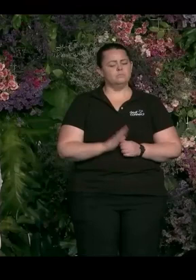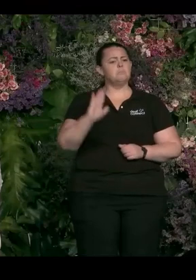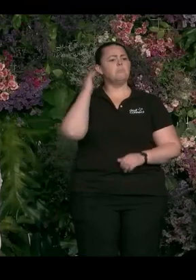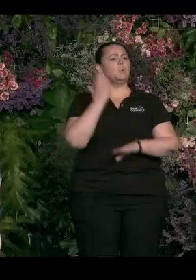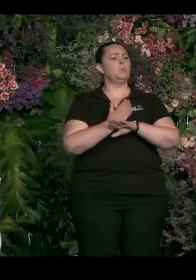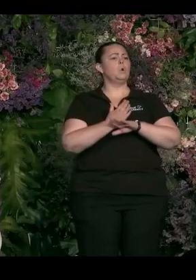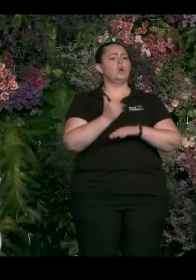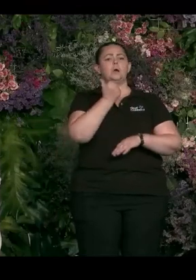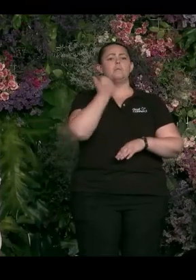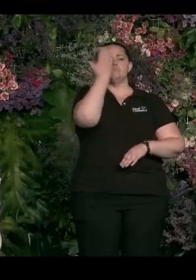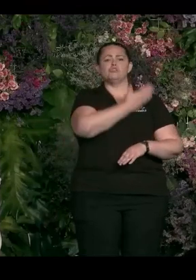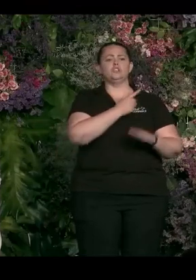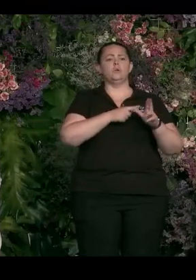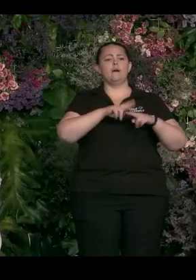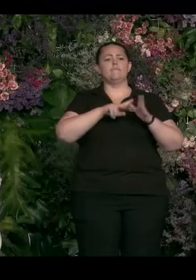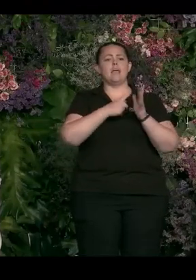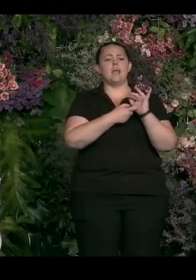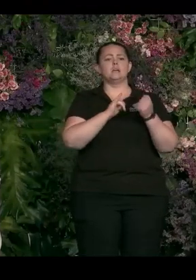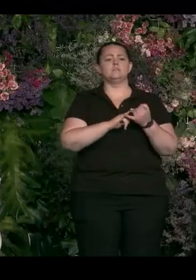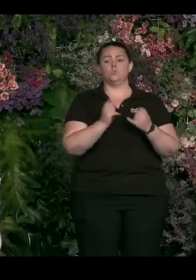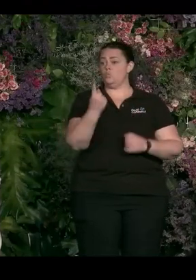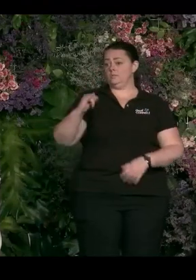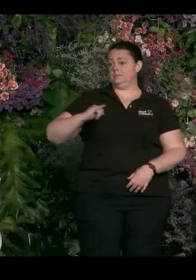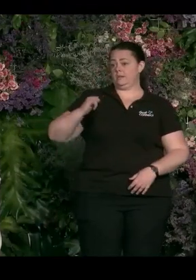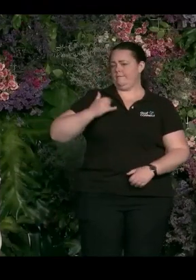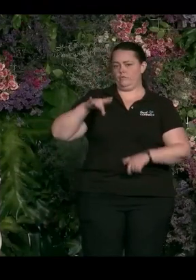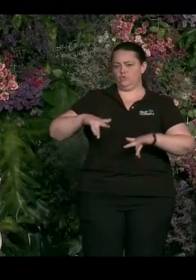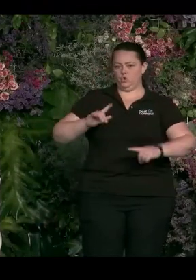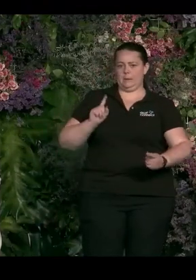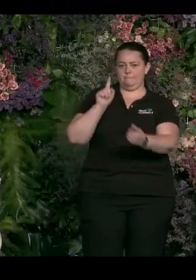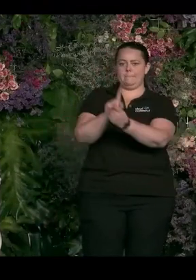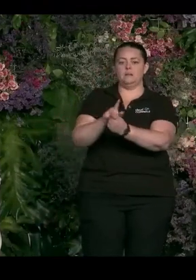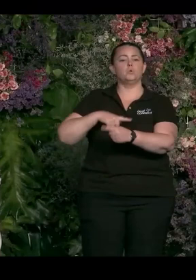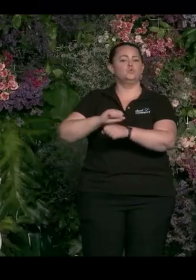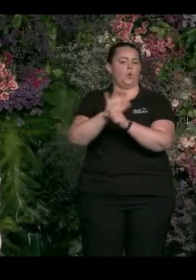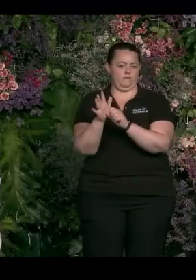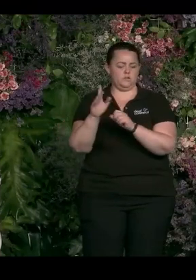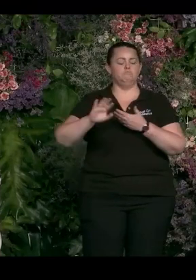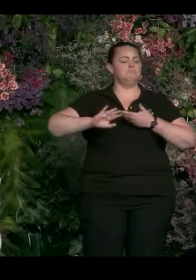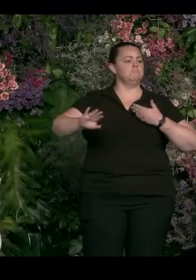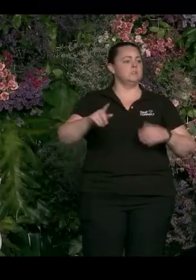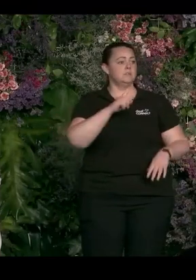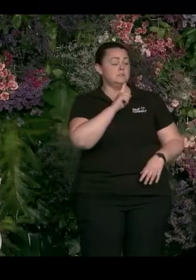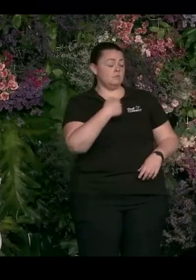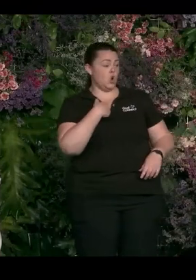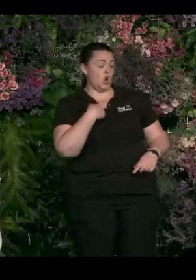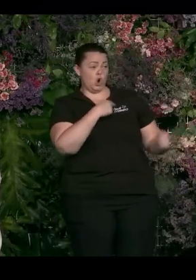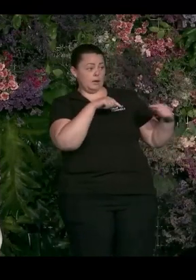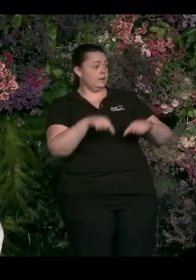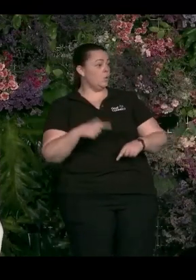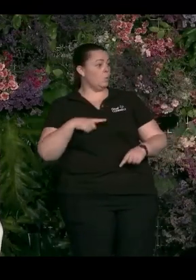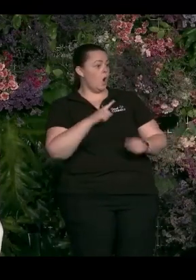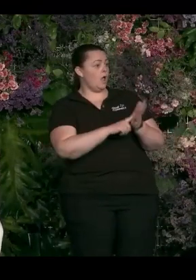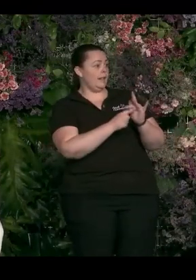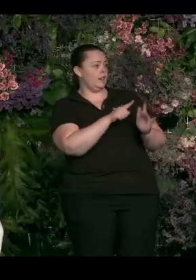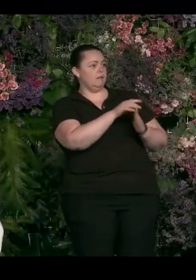Affairs, a staff member who I hadn't met yet, COVID, because of, stood up and said, you know, I came here because Lil was